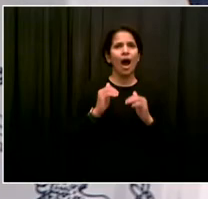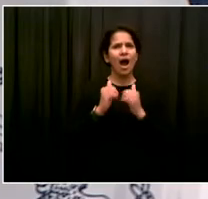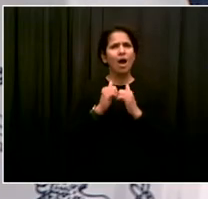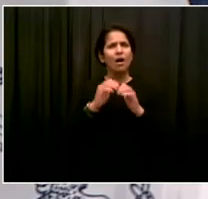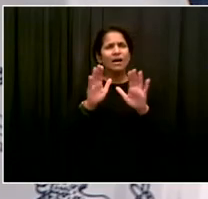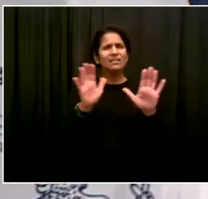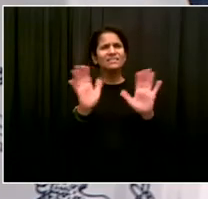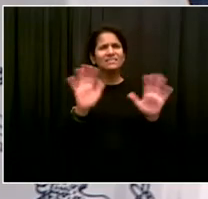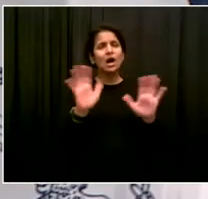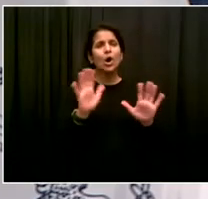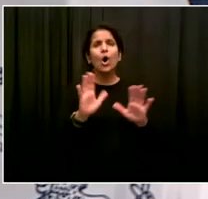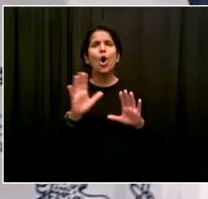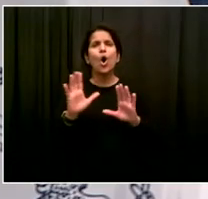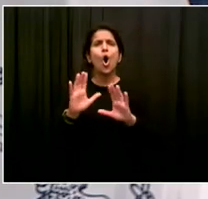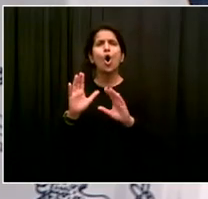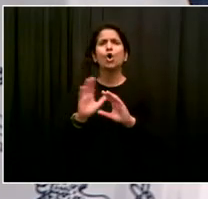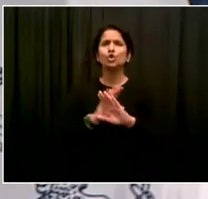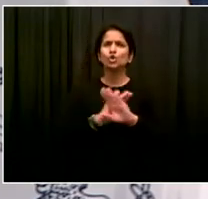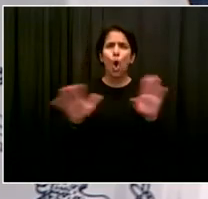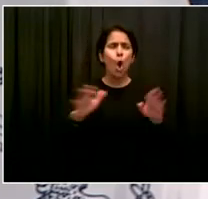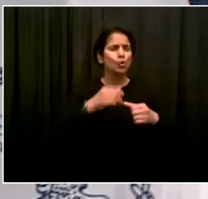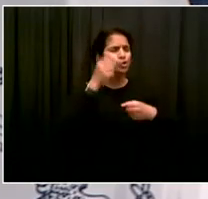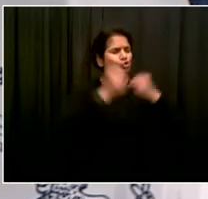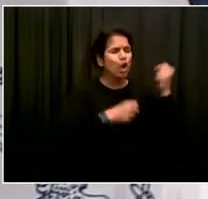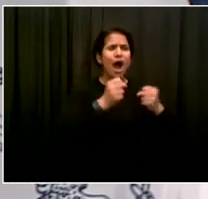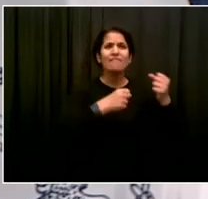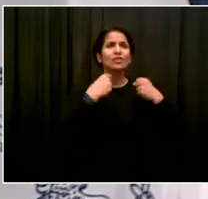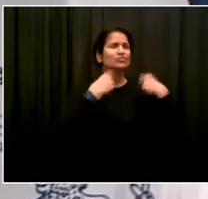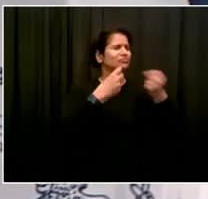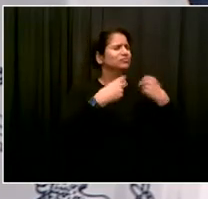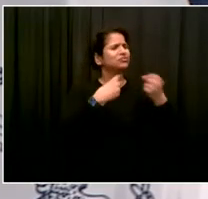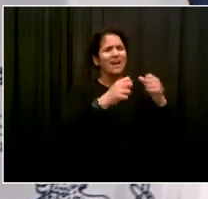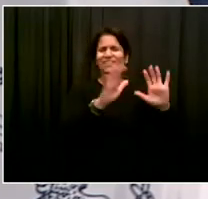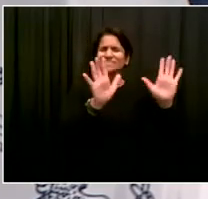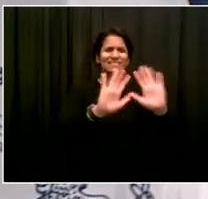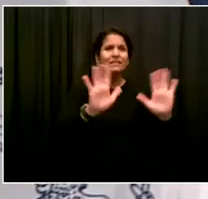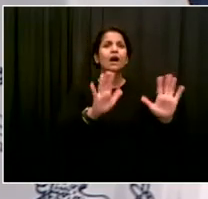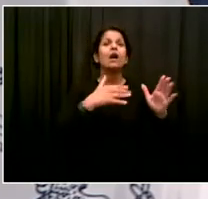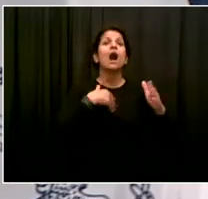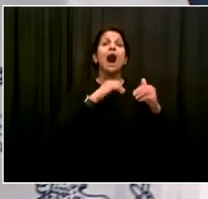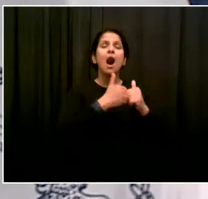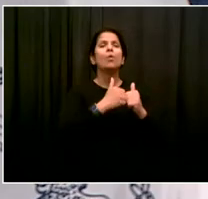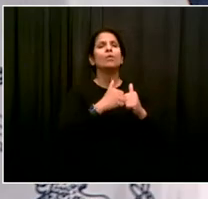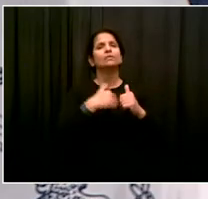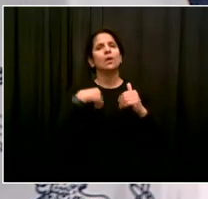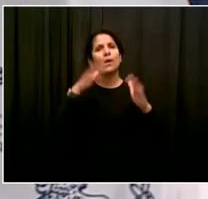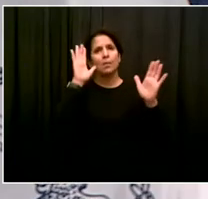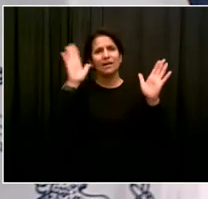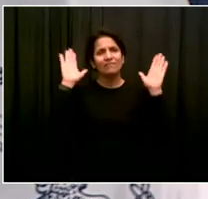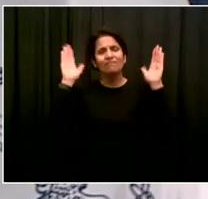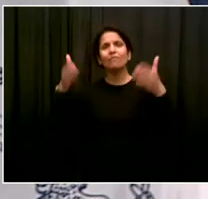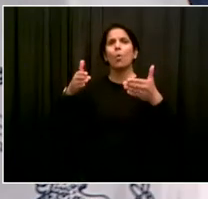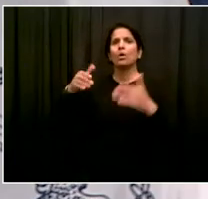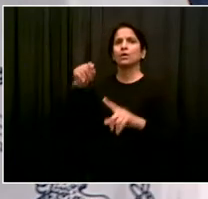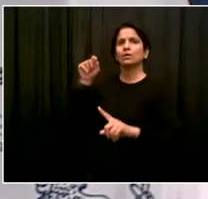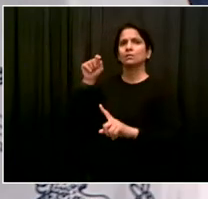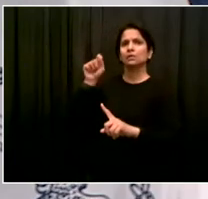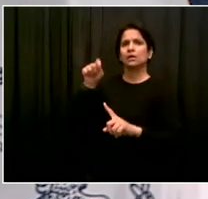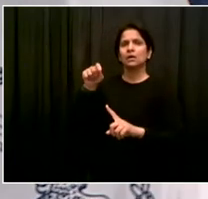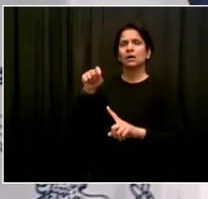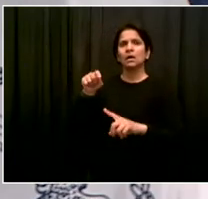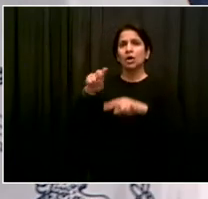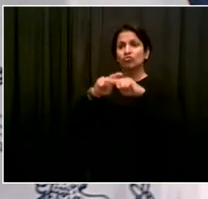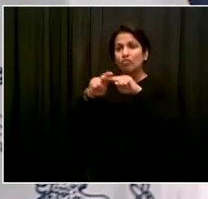like me, I'm not going to have a car when I leave office, is just keep doubling down on mass transit, more busways, select bus